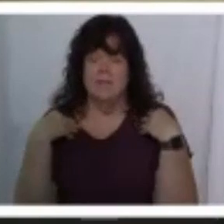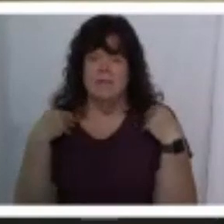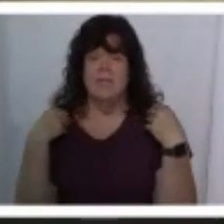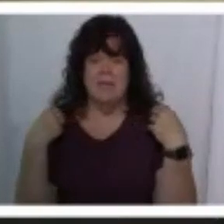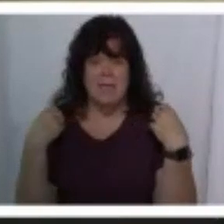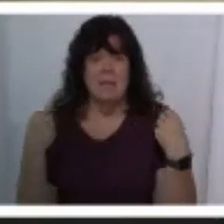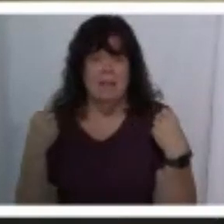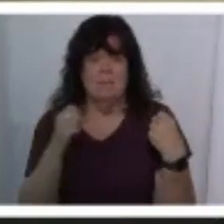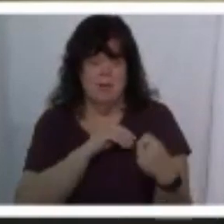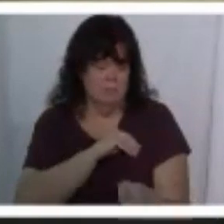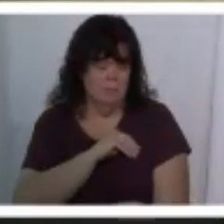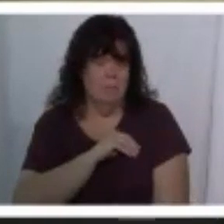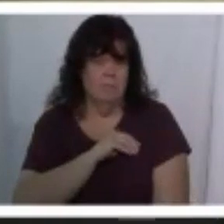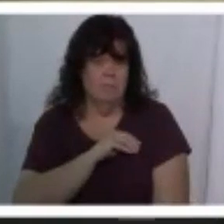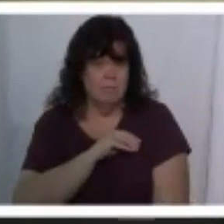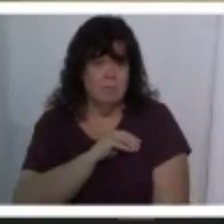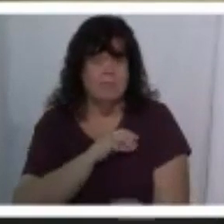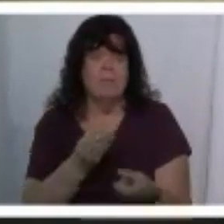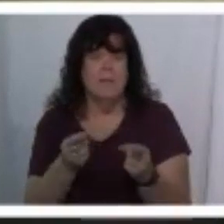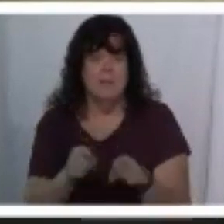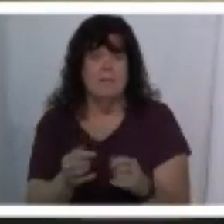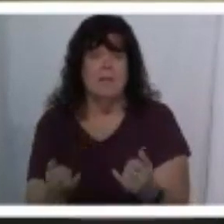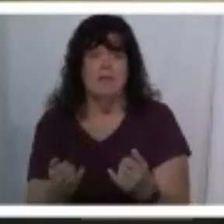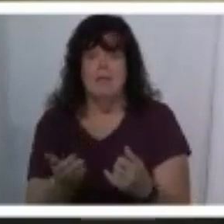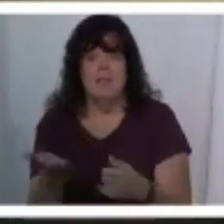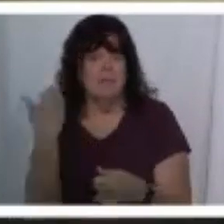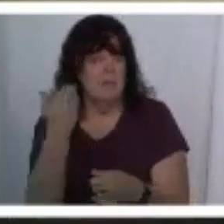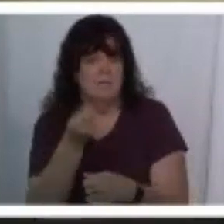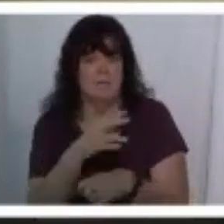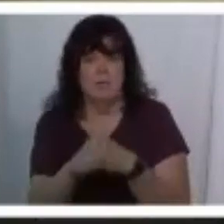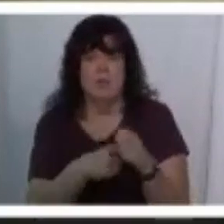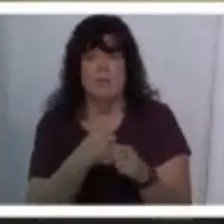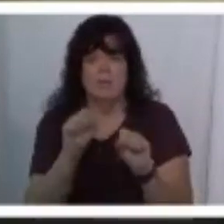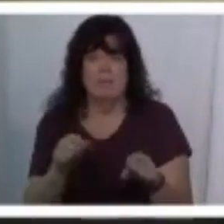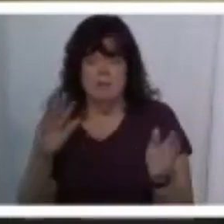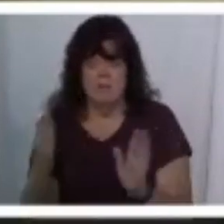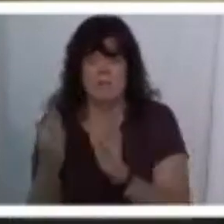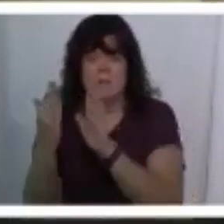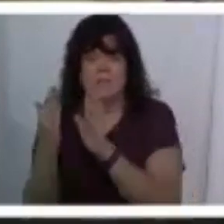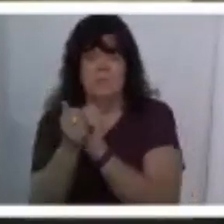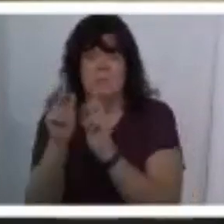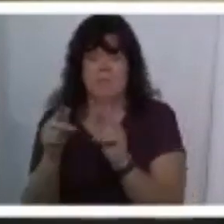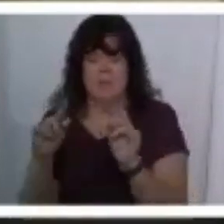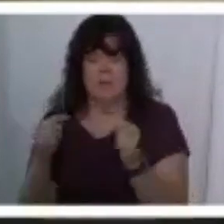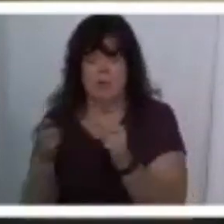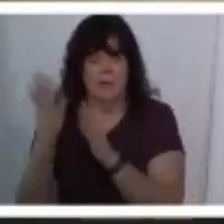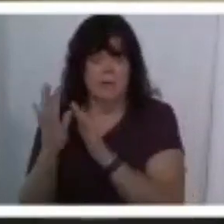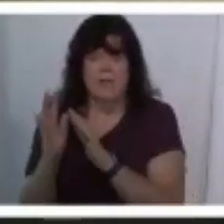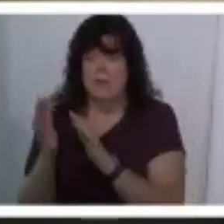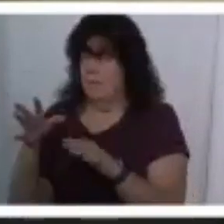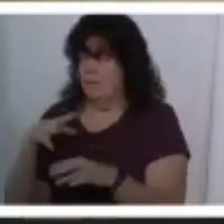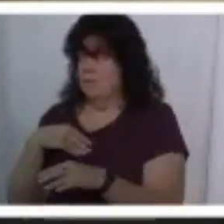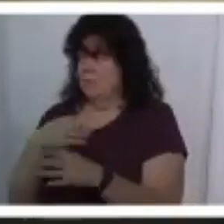back then over the last couple of years i've had an opportunity to get face to face with them and they received what i